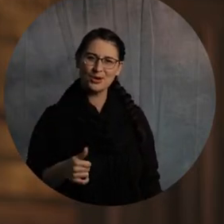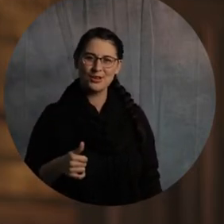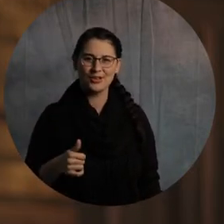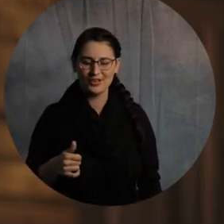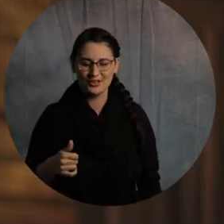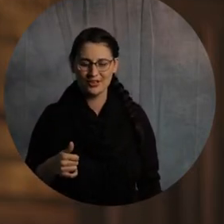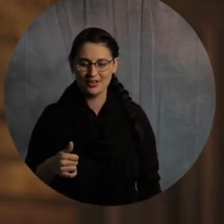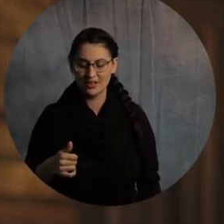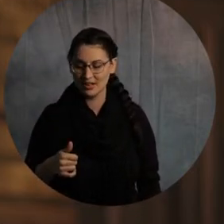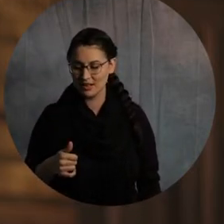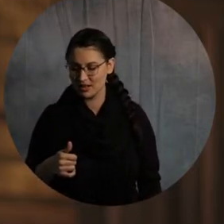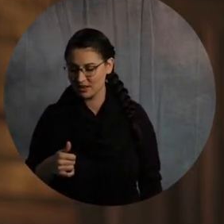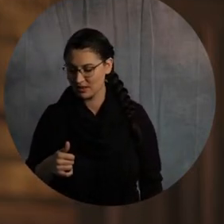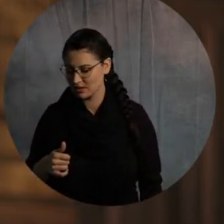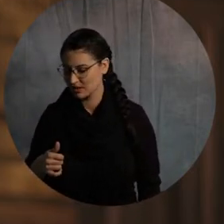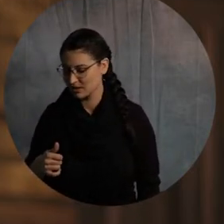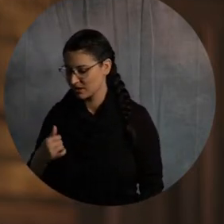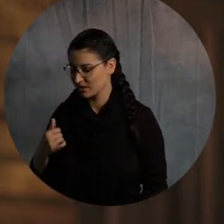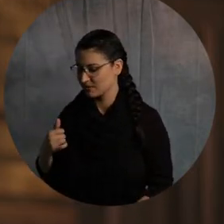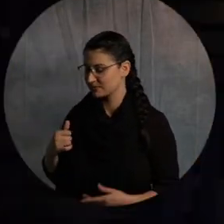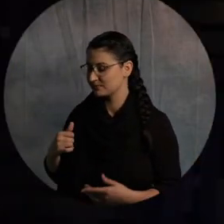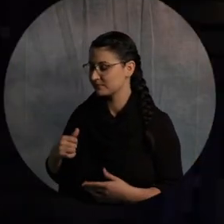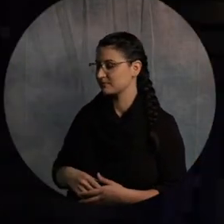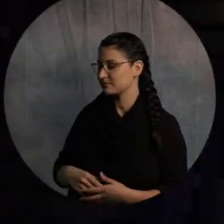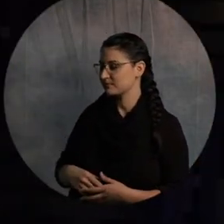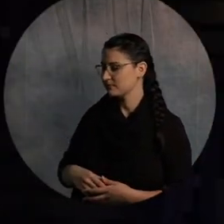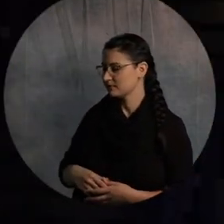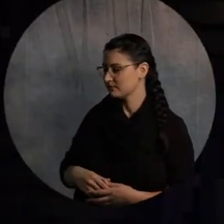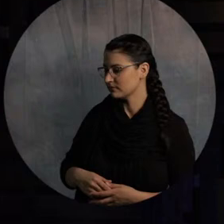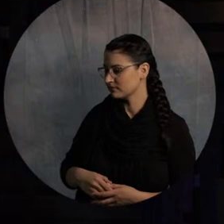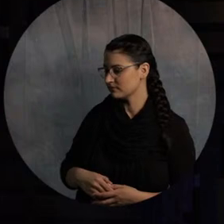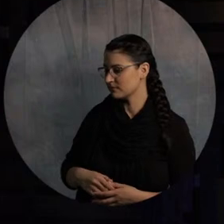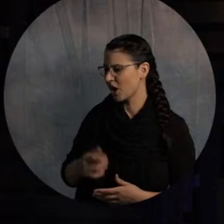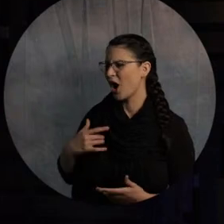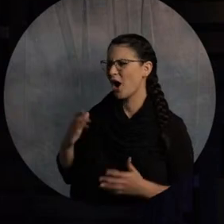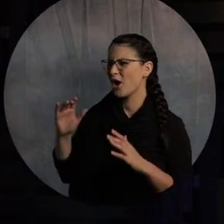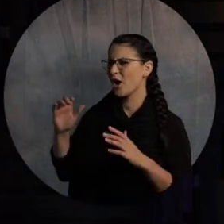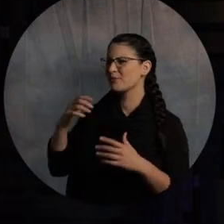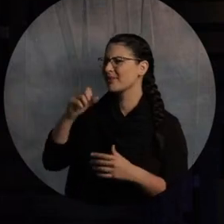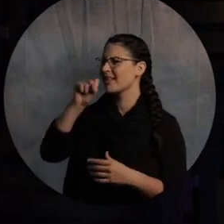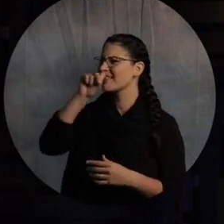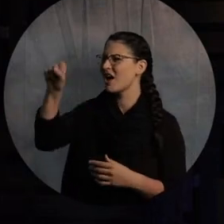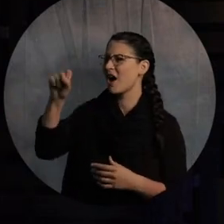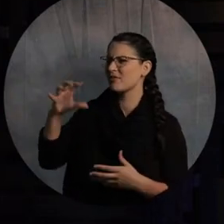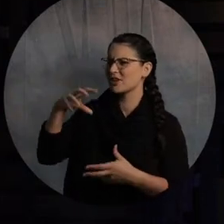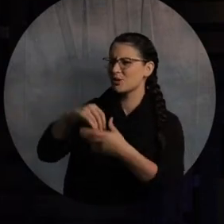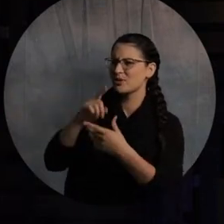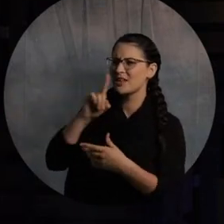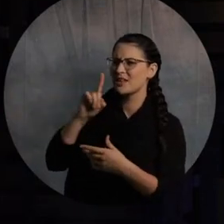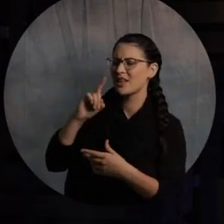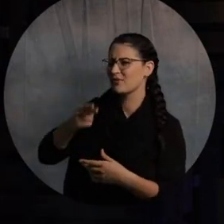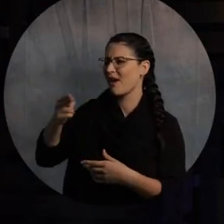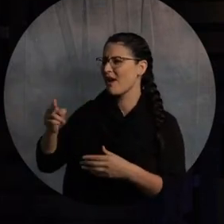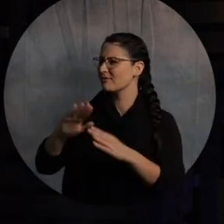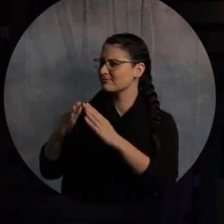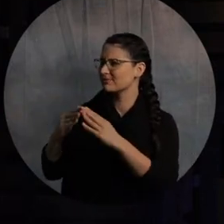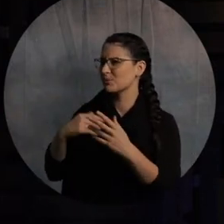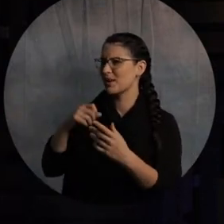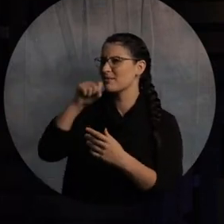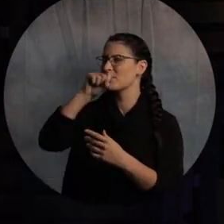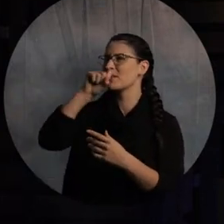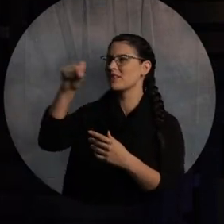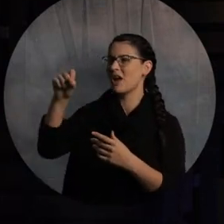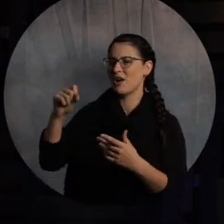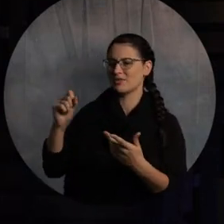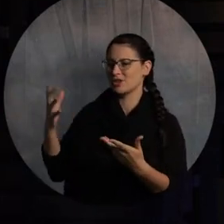to go with inclusivity of the deaf and hard of hearing community. I love how you have always gone above and beyond to accommodate for individuals with